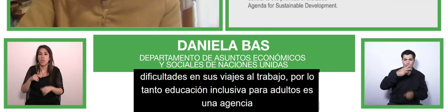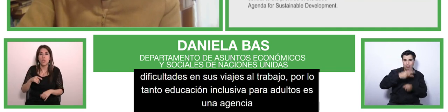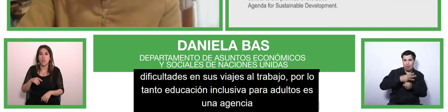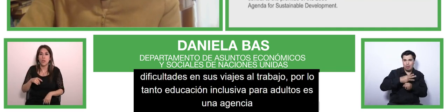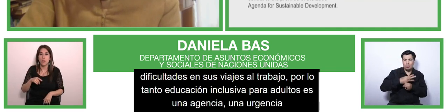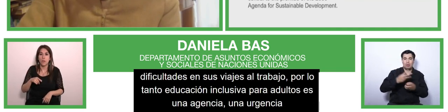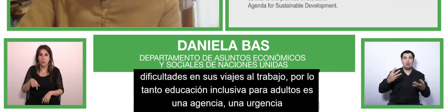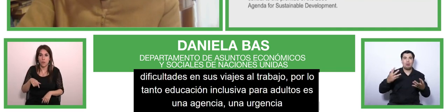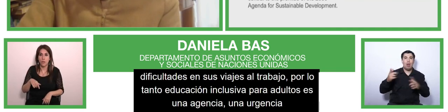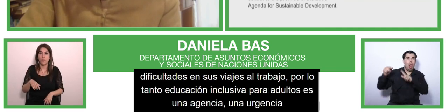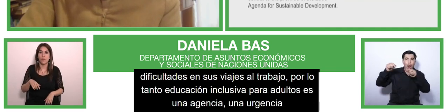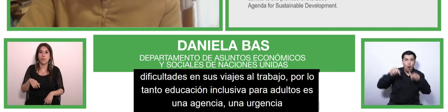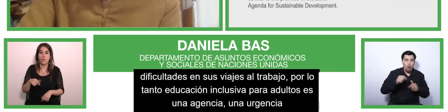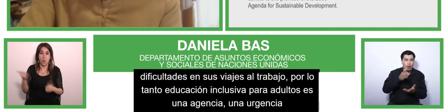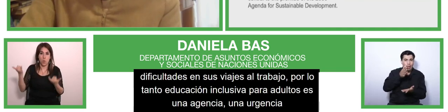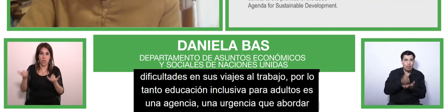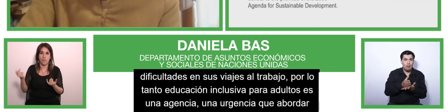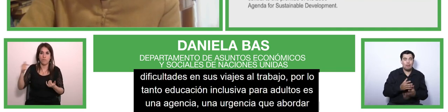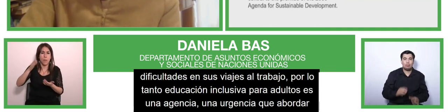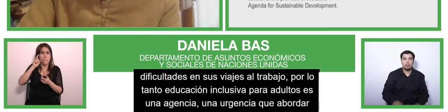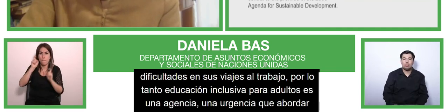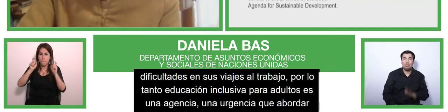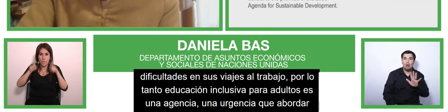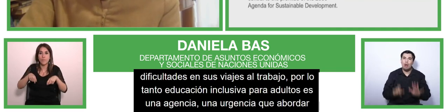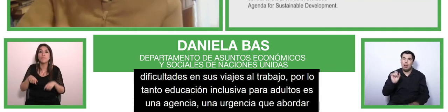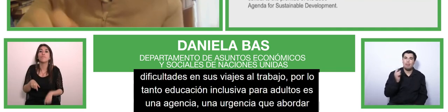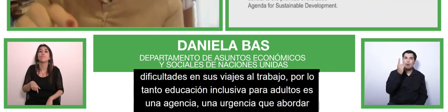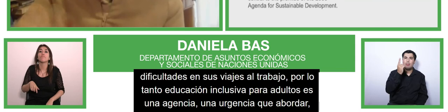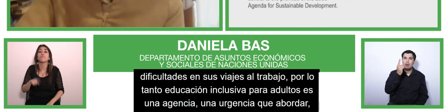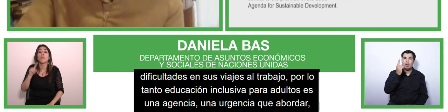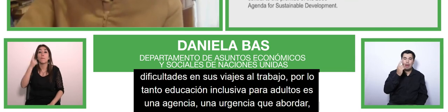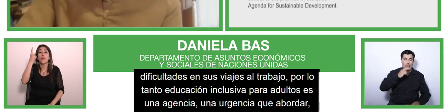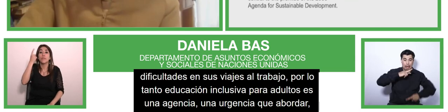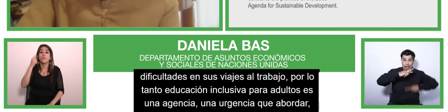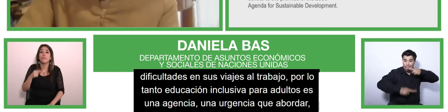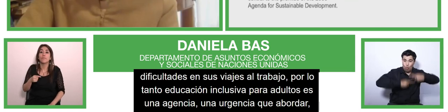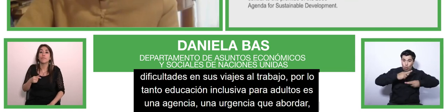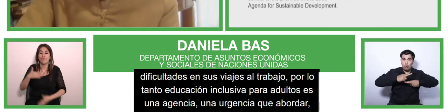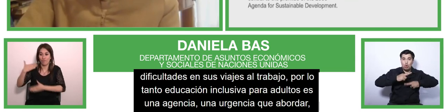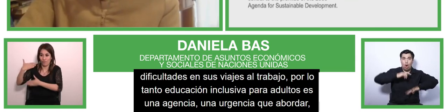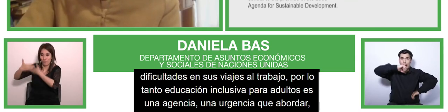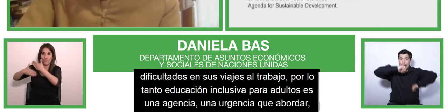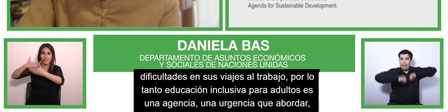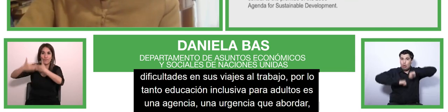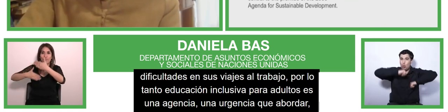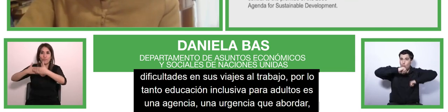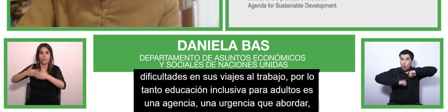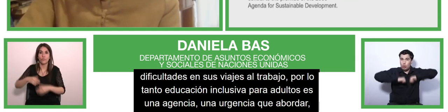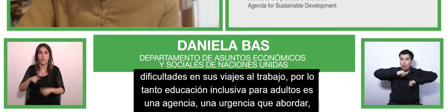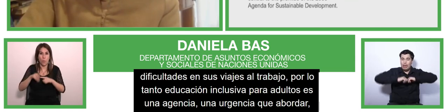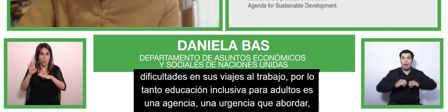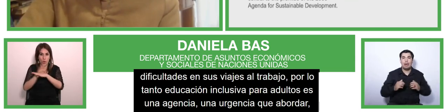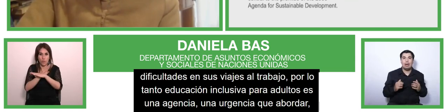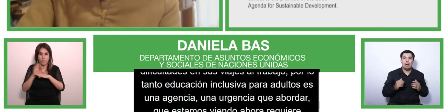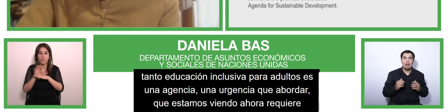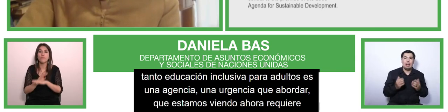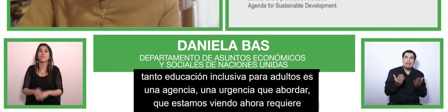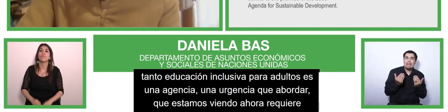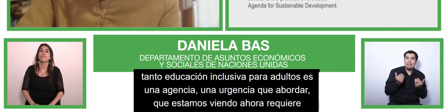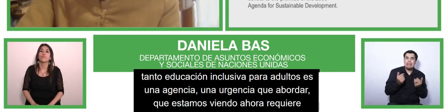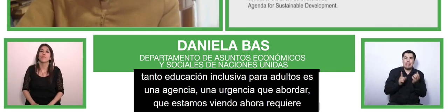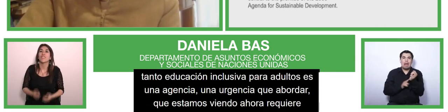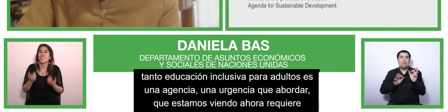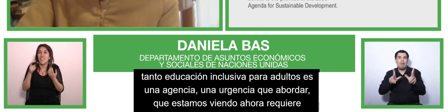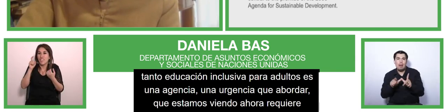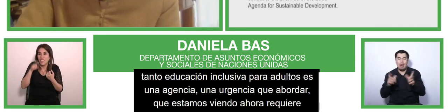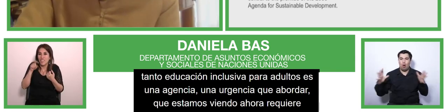we are living in requires at least familiarity with technology if we want to find employment that